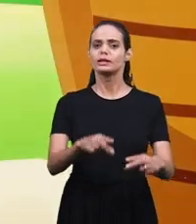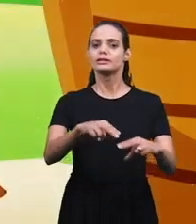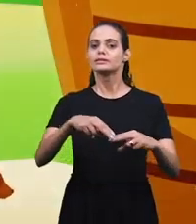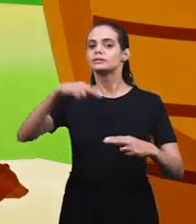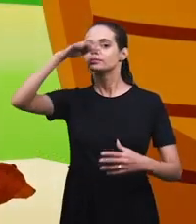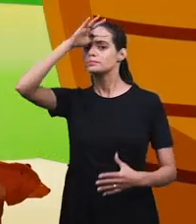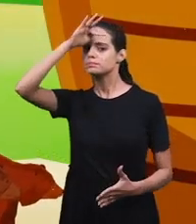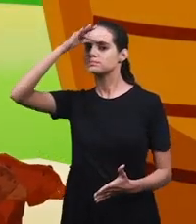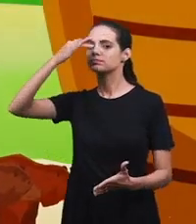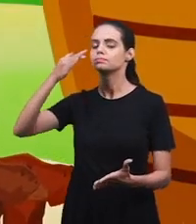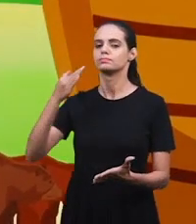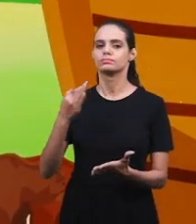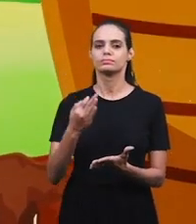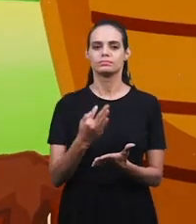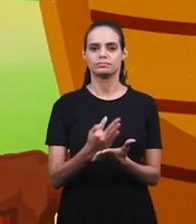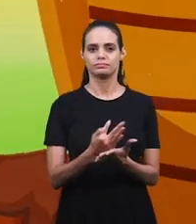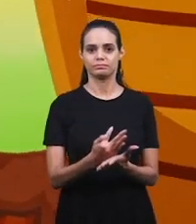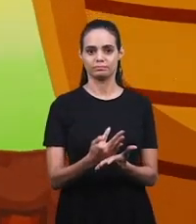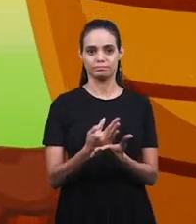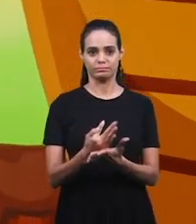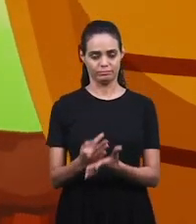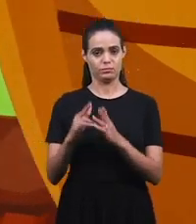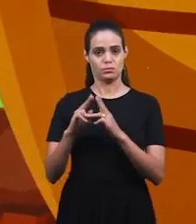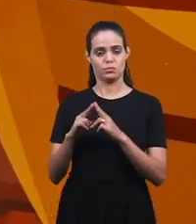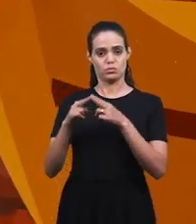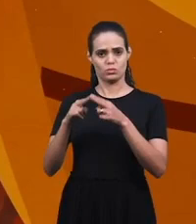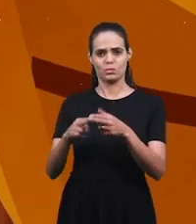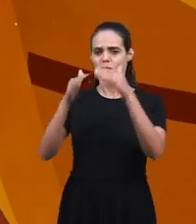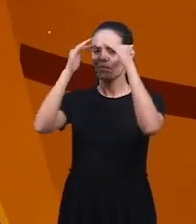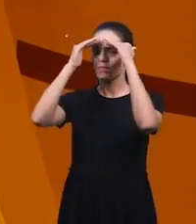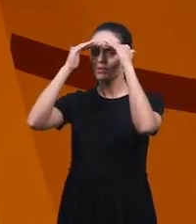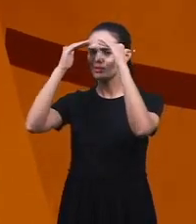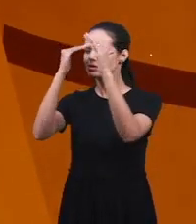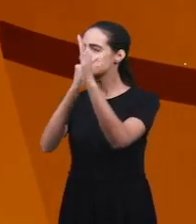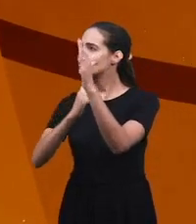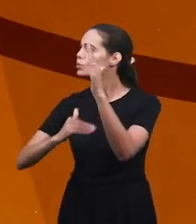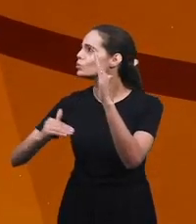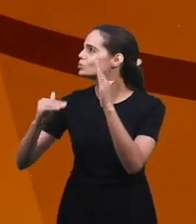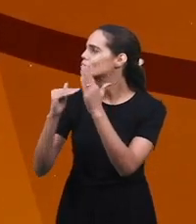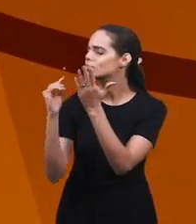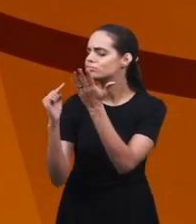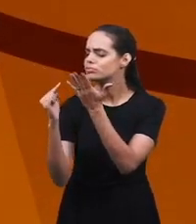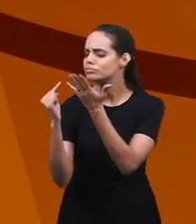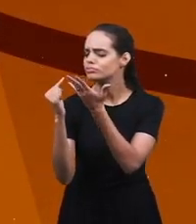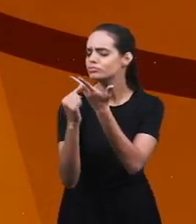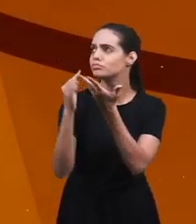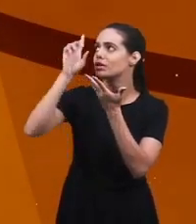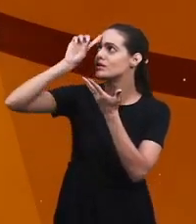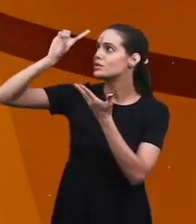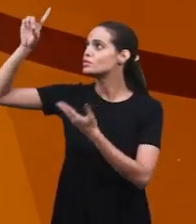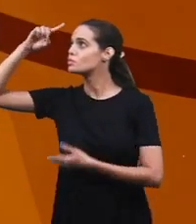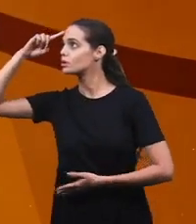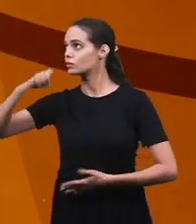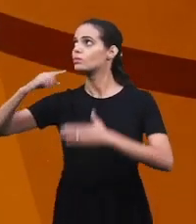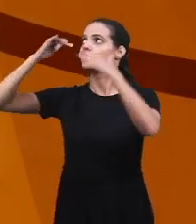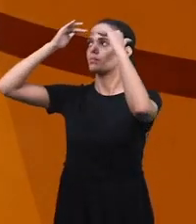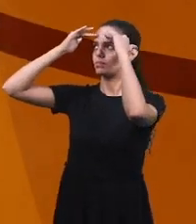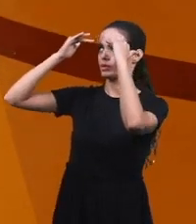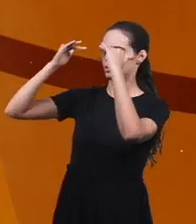By faith, Noah obeyed in everything.